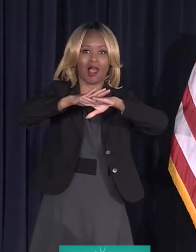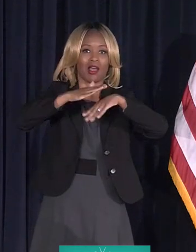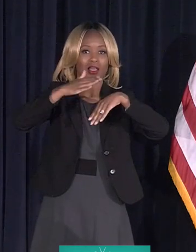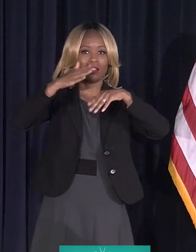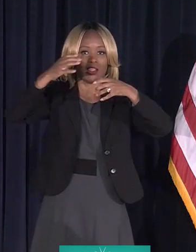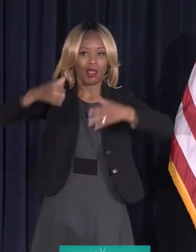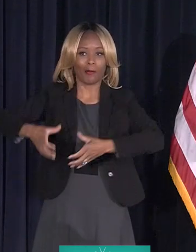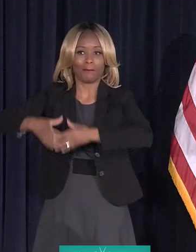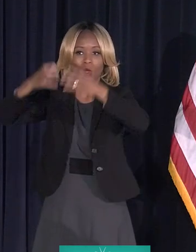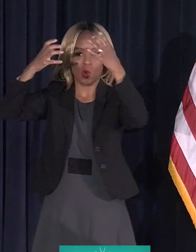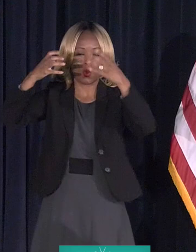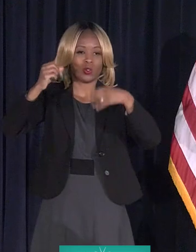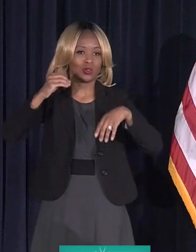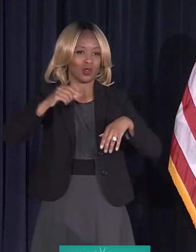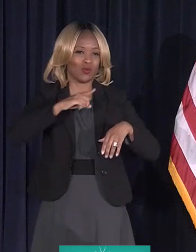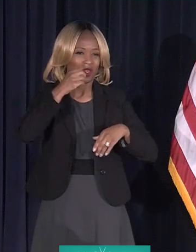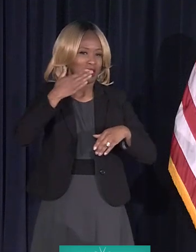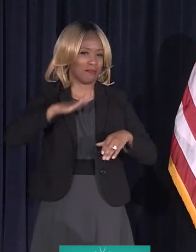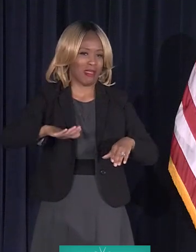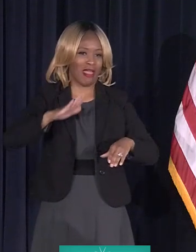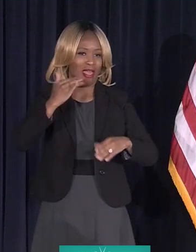Appreciate it. Thank you. Thank you.